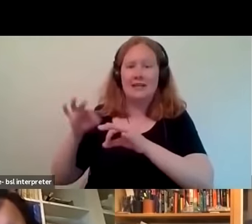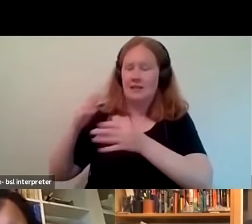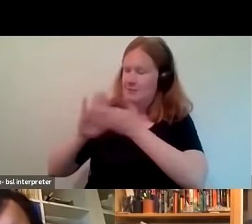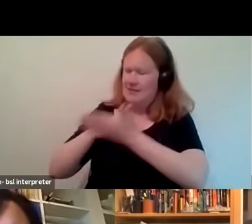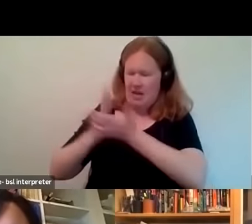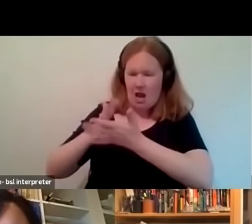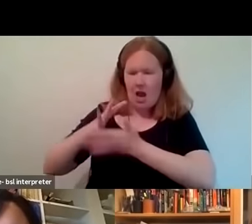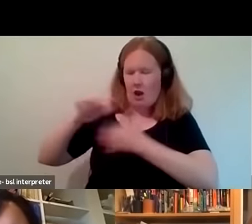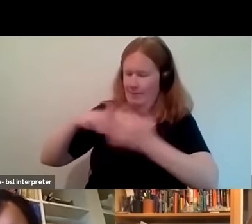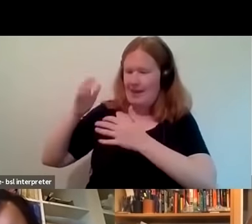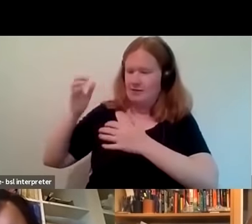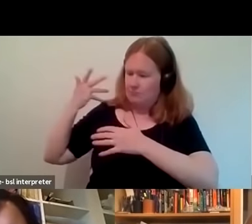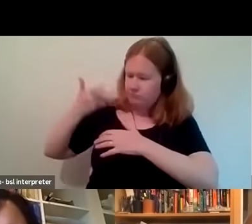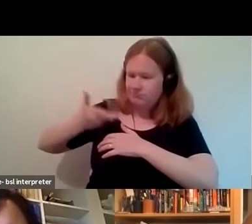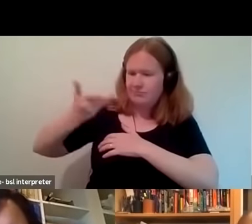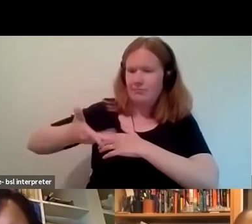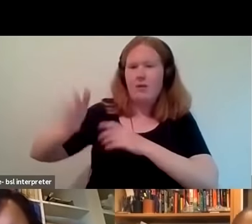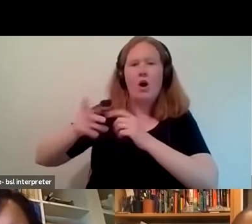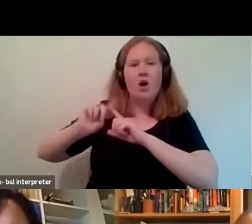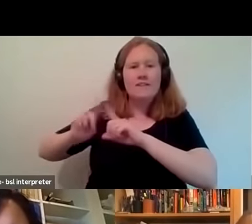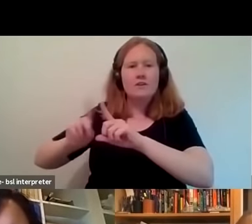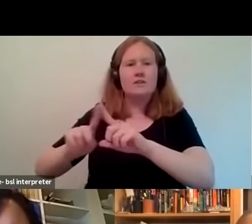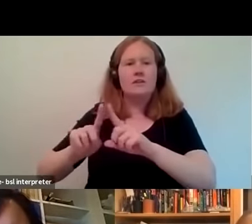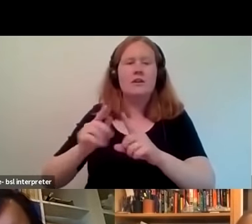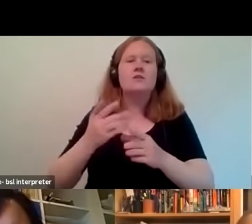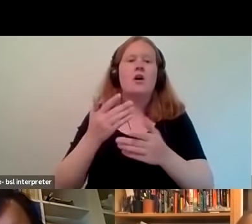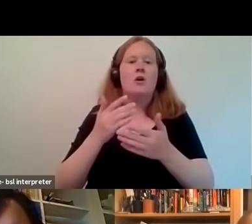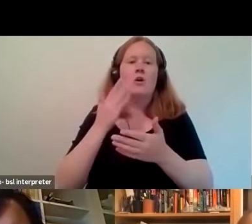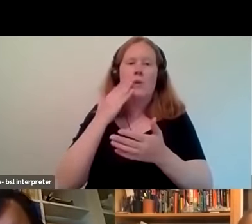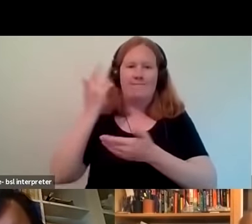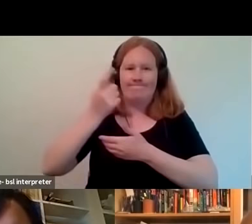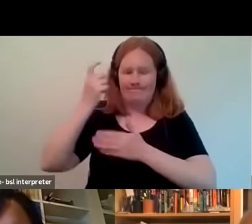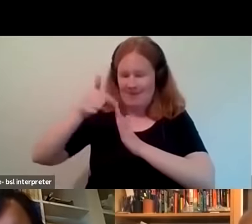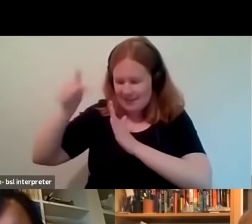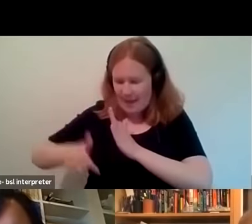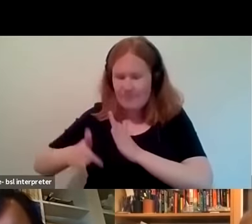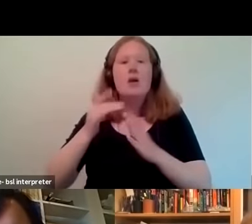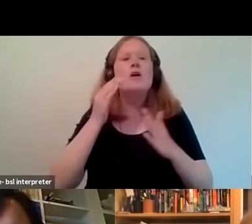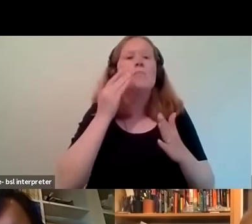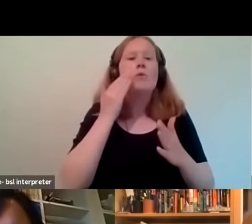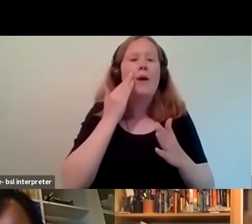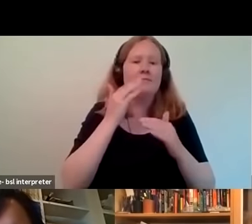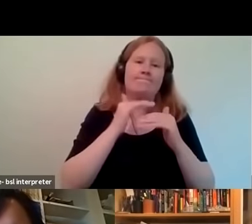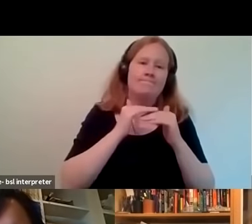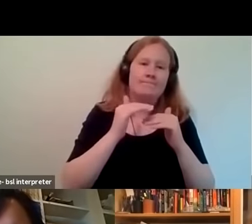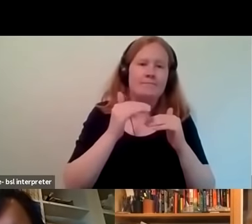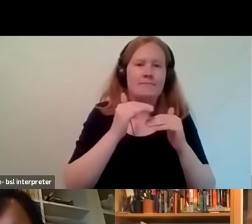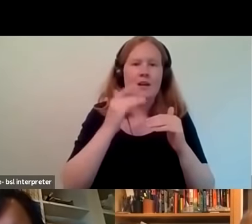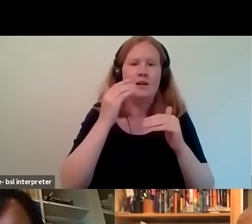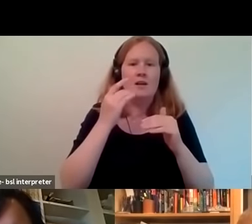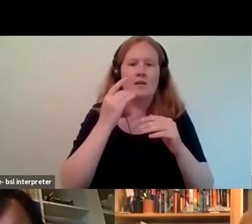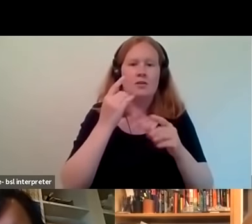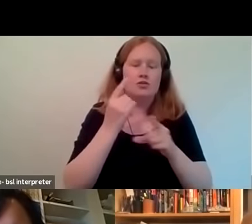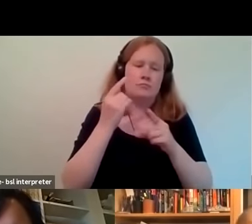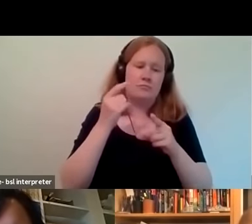complex on certain levels but on the most basic level it's a film about musicians talking about the challenges of making